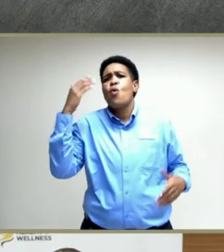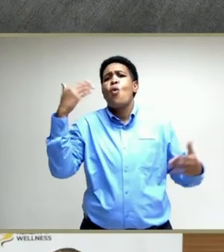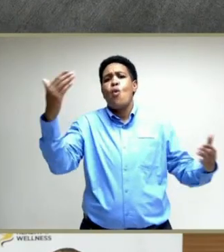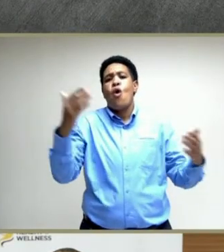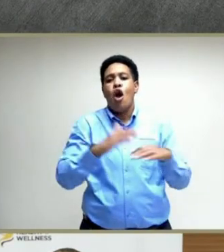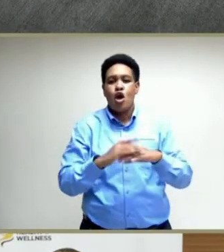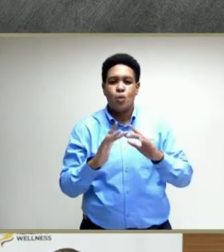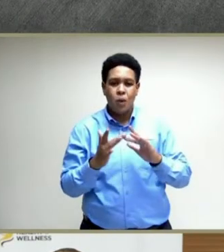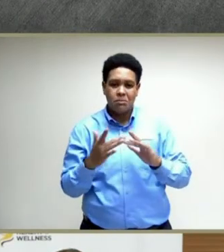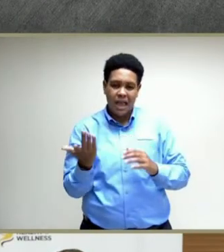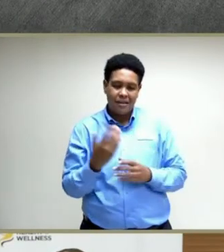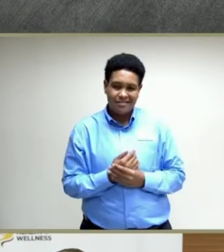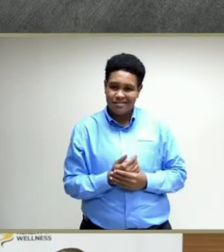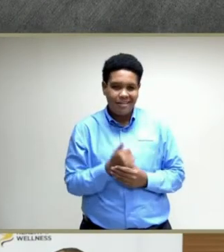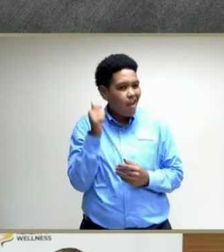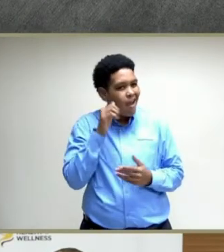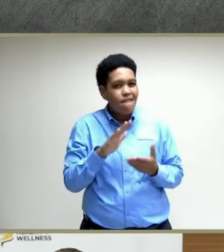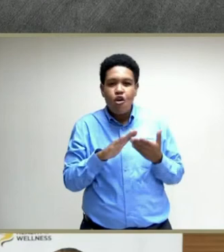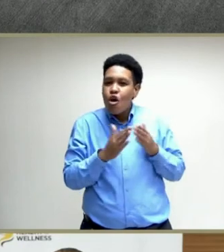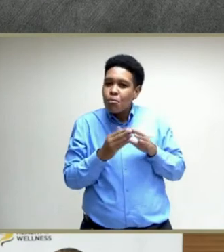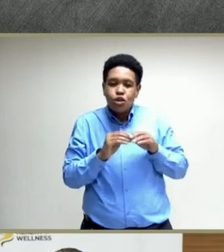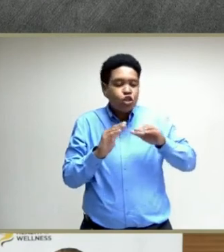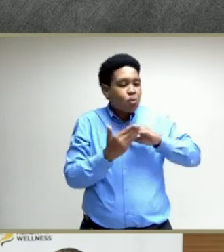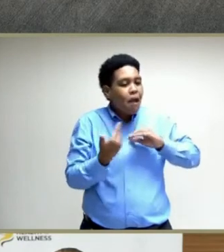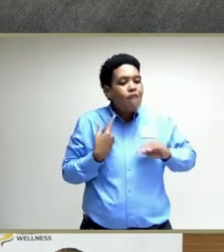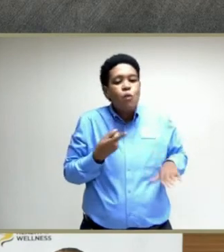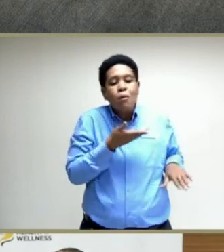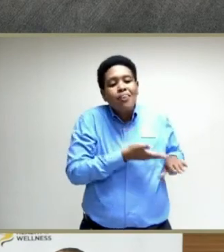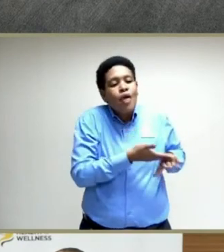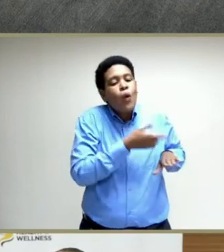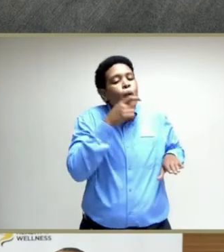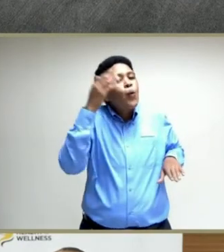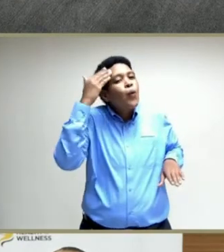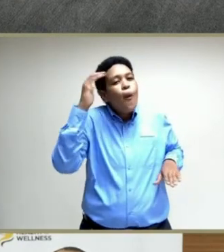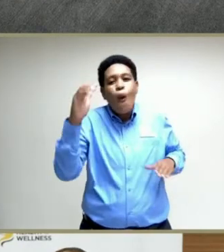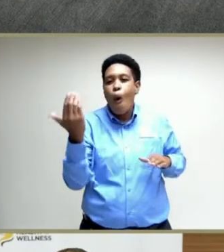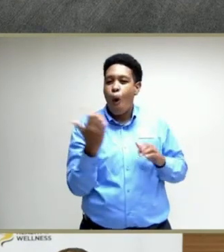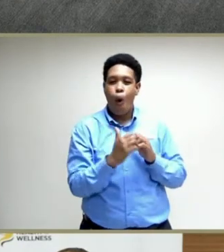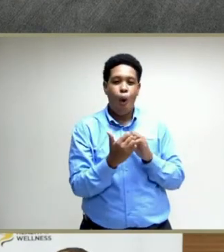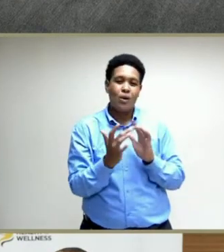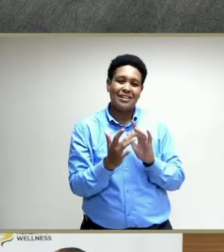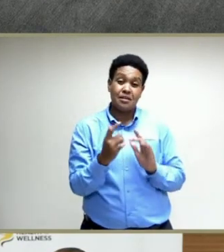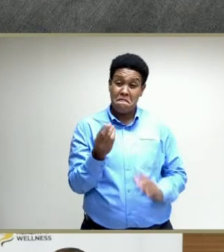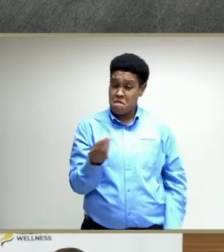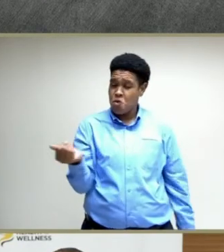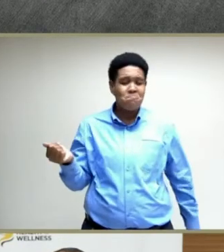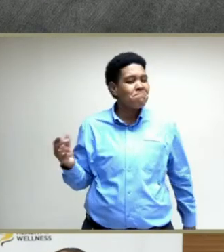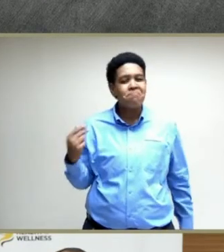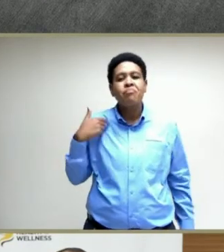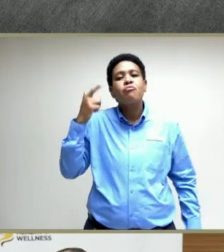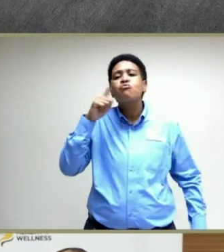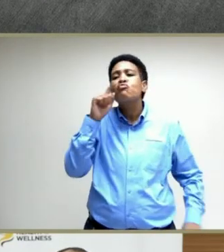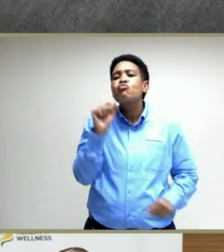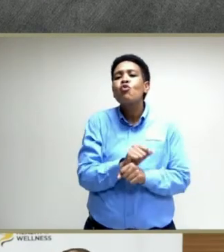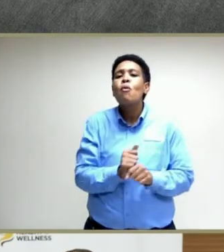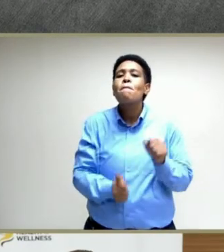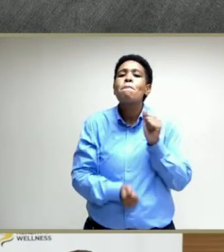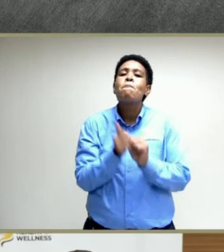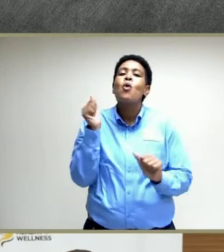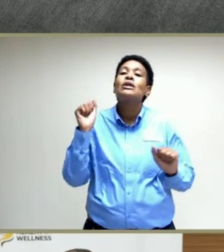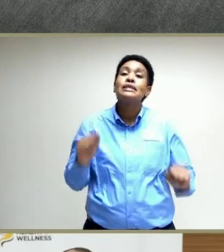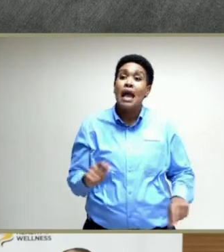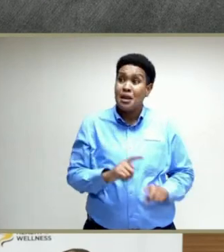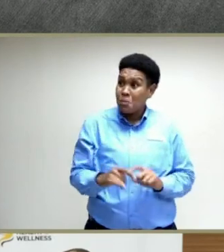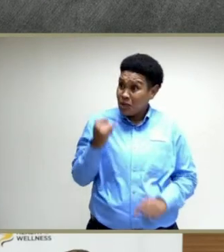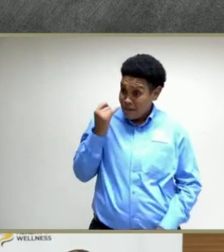website. Every community in Jamaica. And I'm sure it's not the minority of persons in some instances, but even if it is,